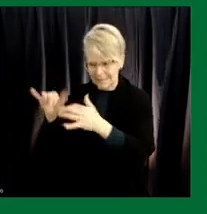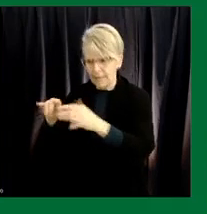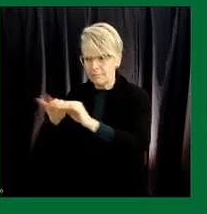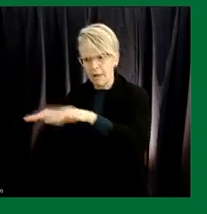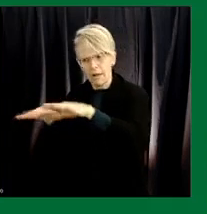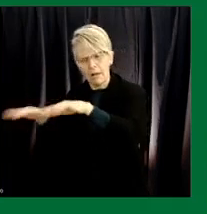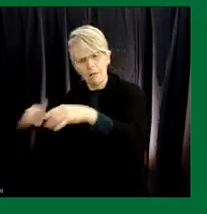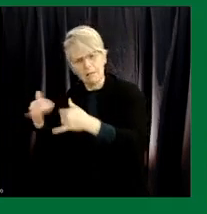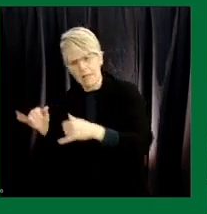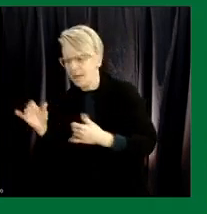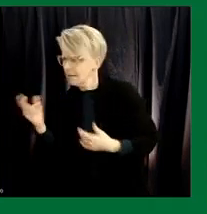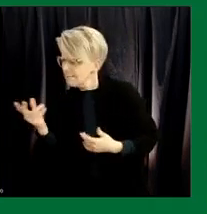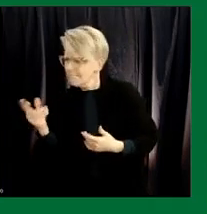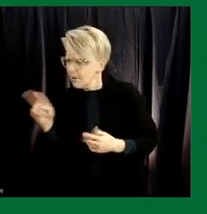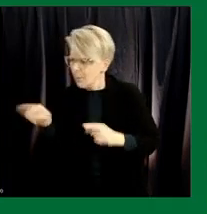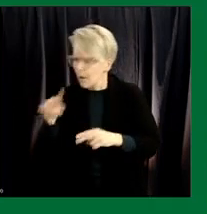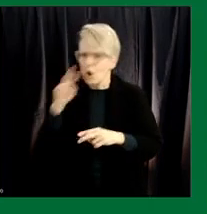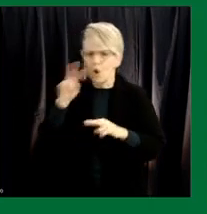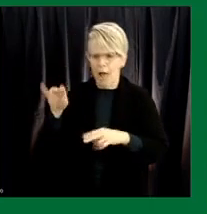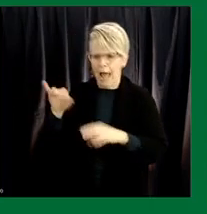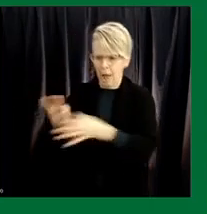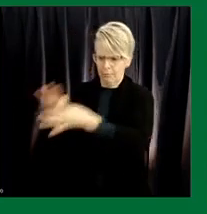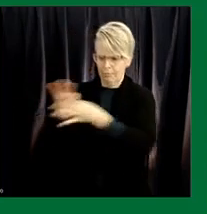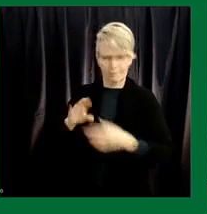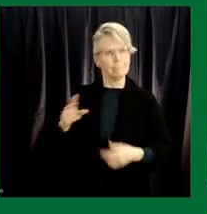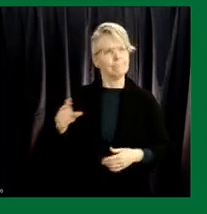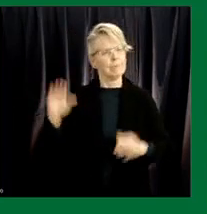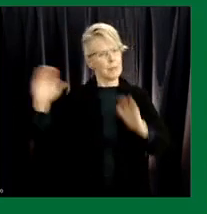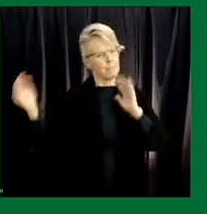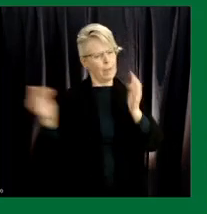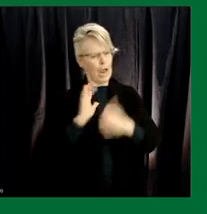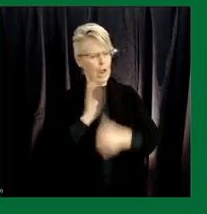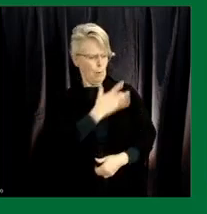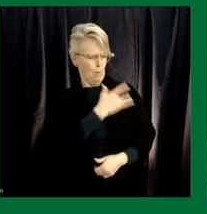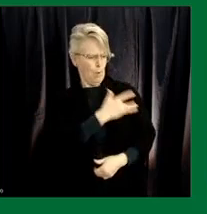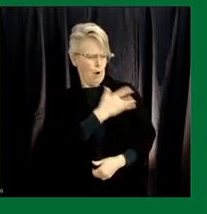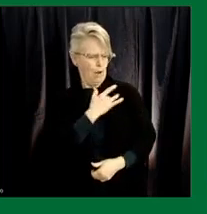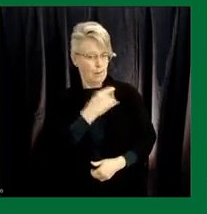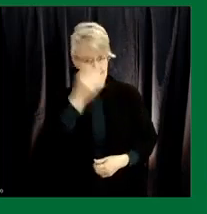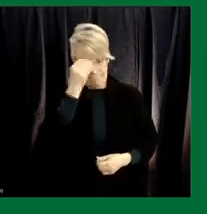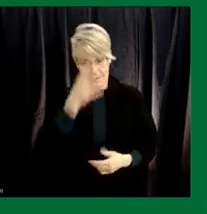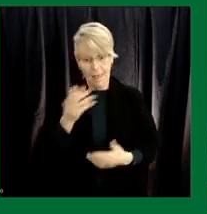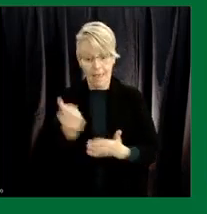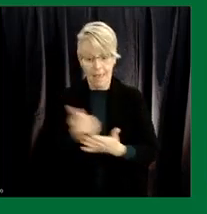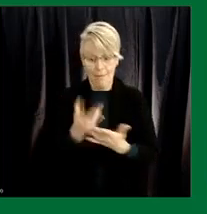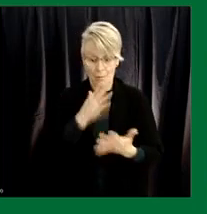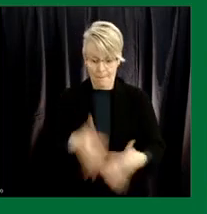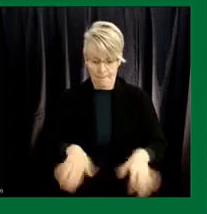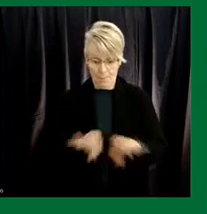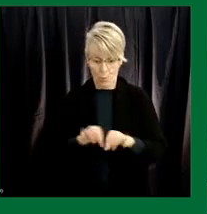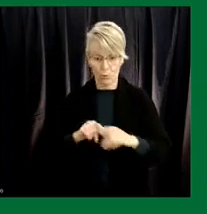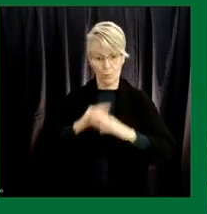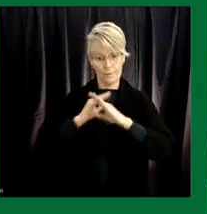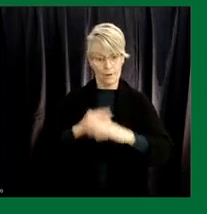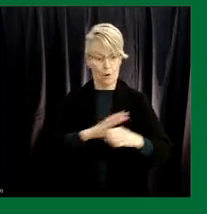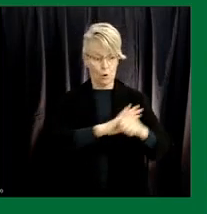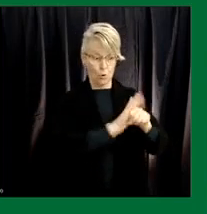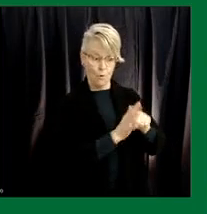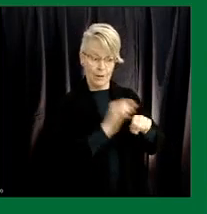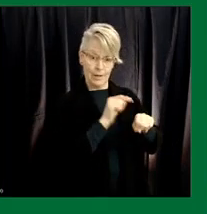will be impacted in our own province and we have to remember that everything that is so important in preventing going transmission